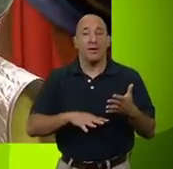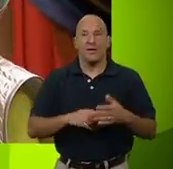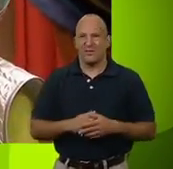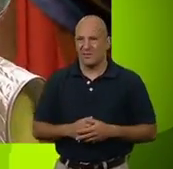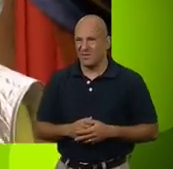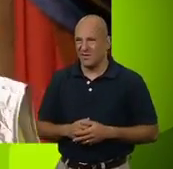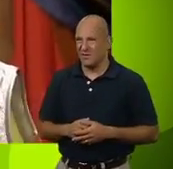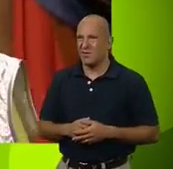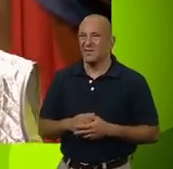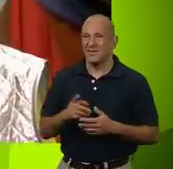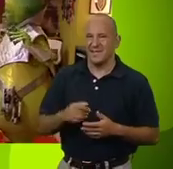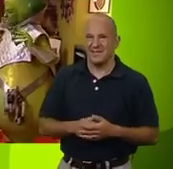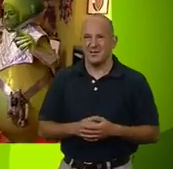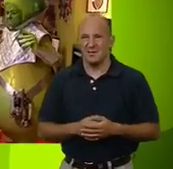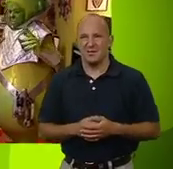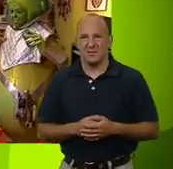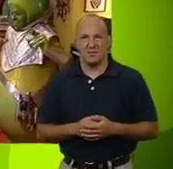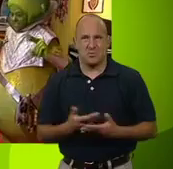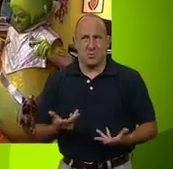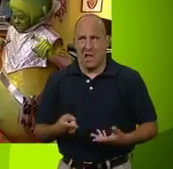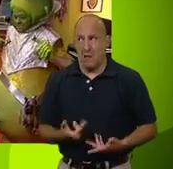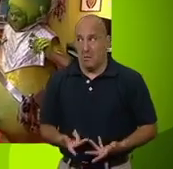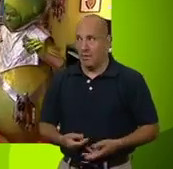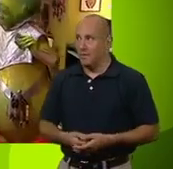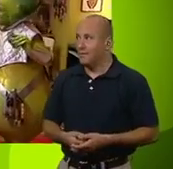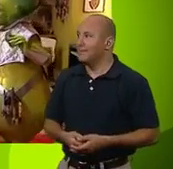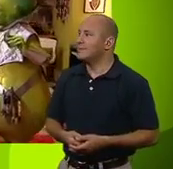Um... Barcelona? Whoever that is.